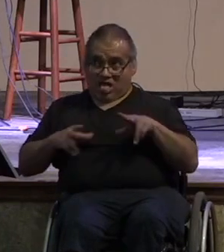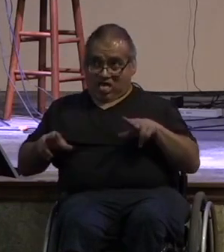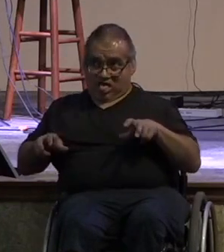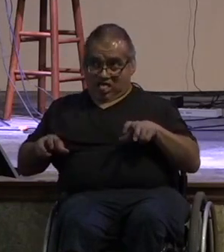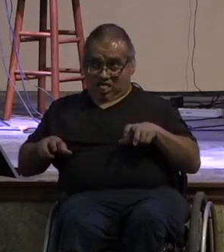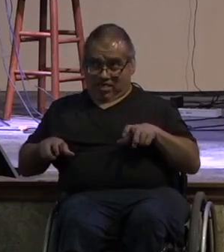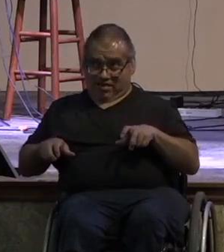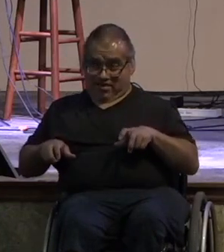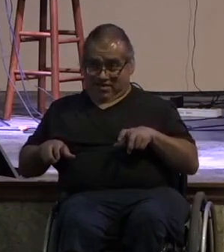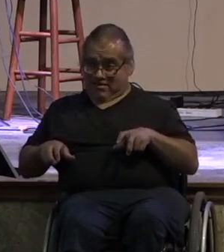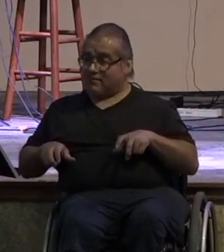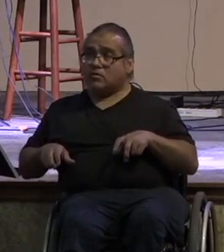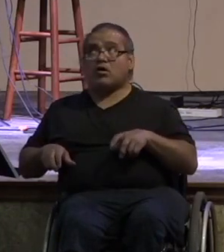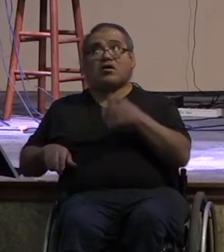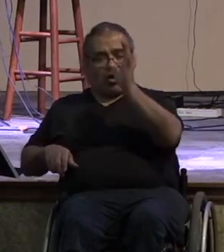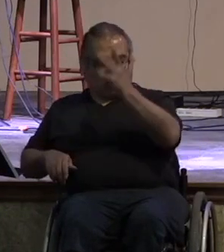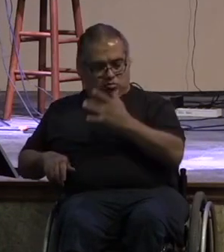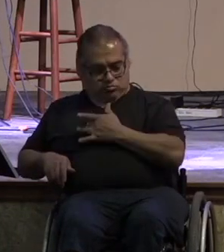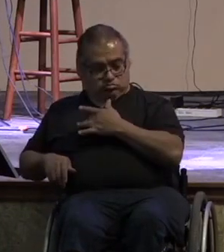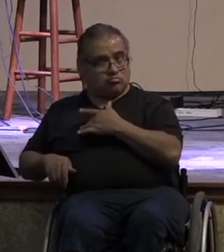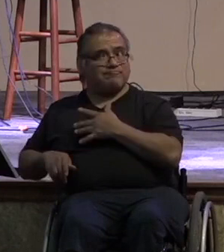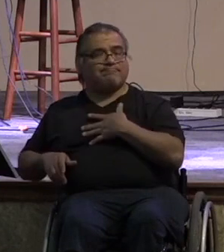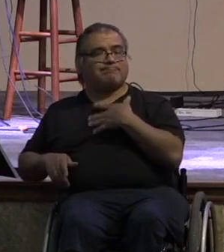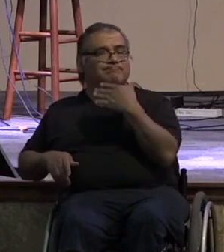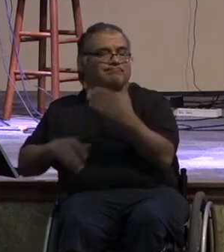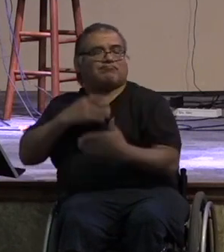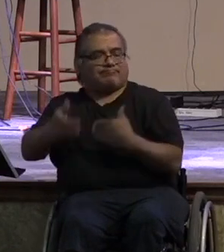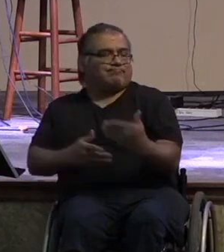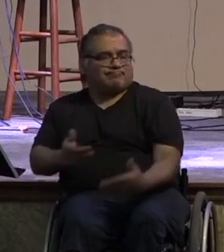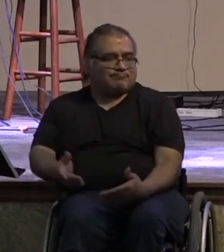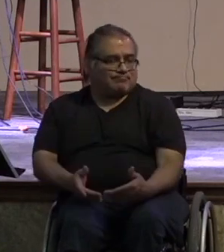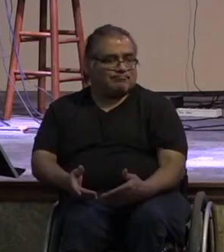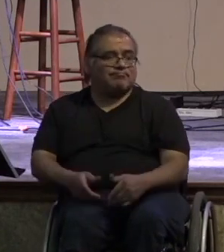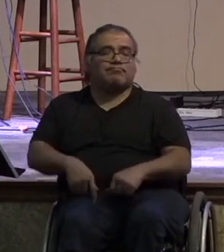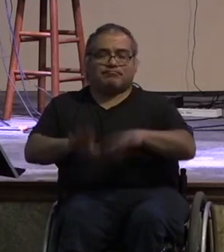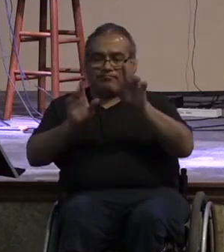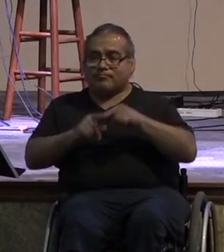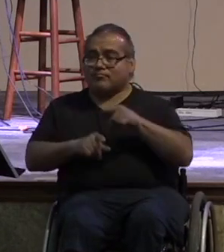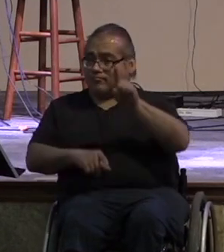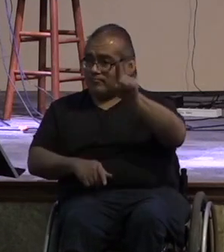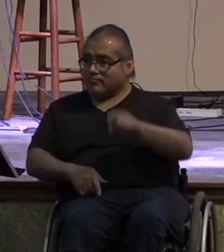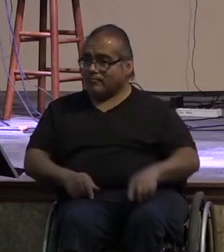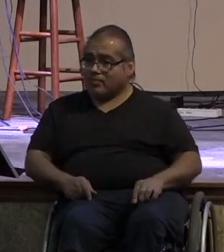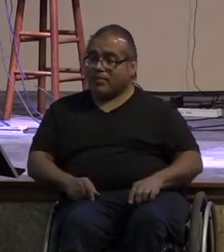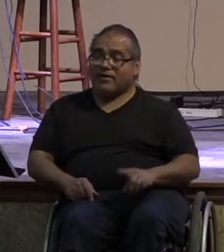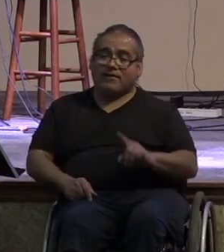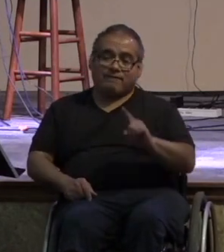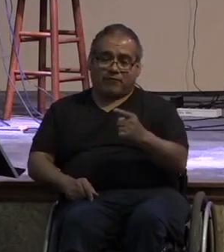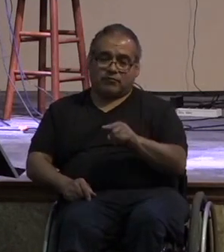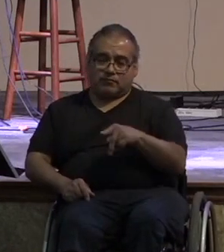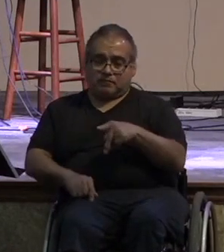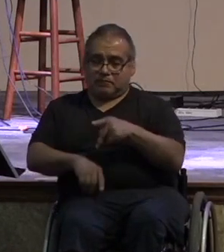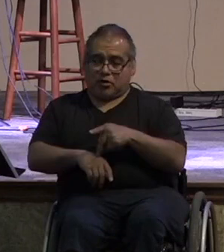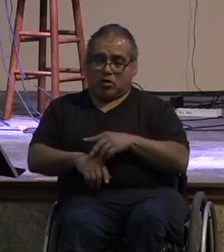loves a cheerful giver and then if you want to turn with me i'm going to go to first peter 4